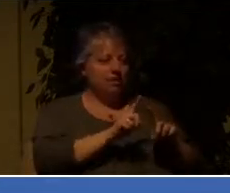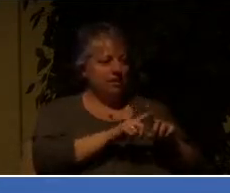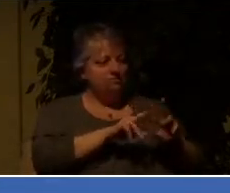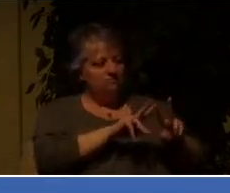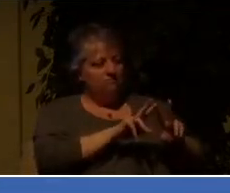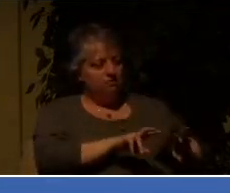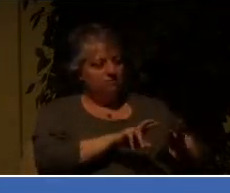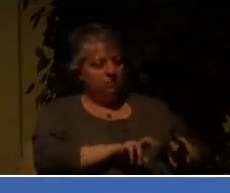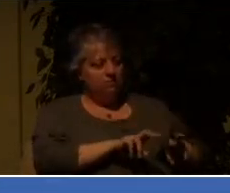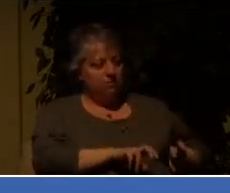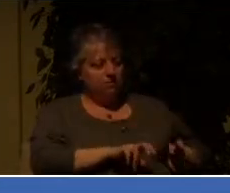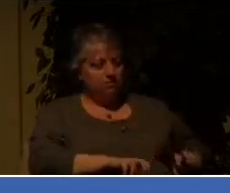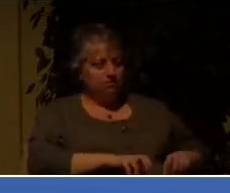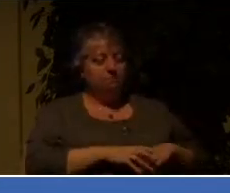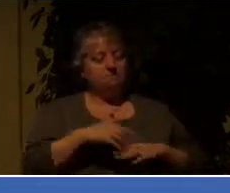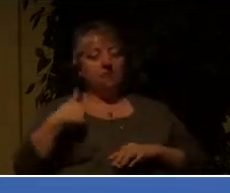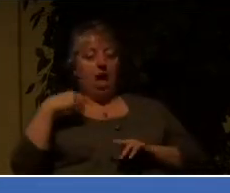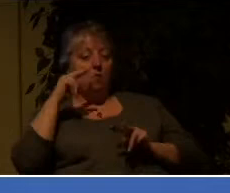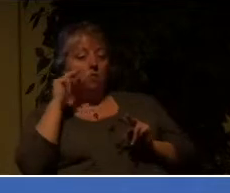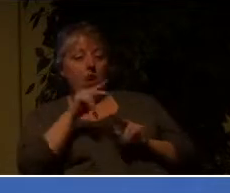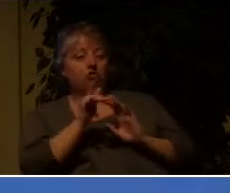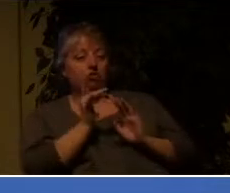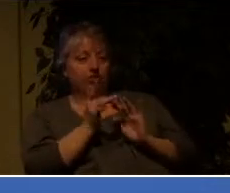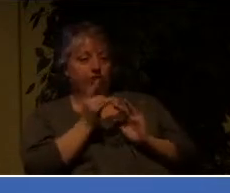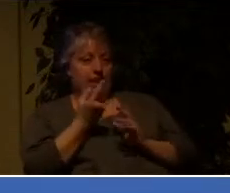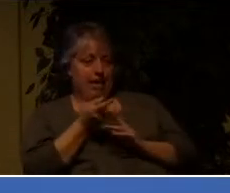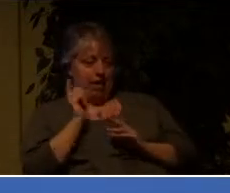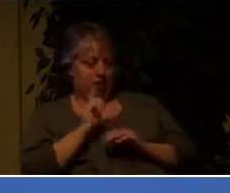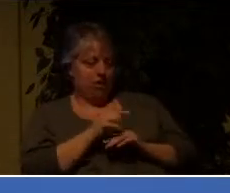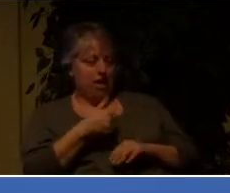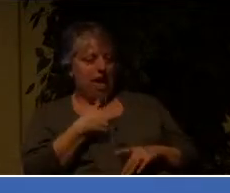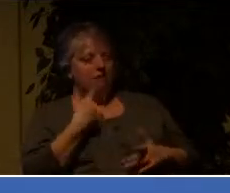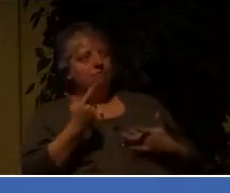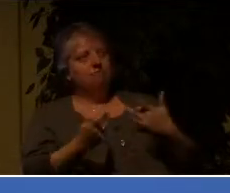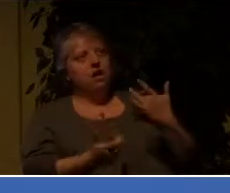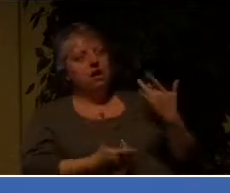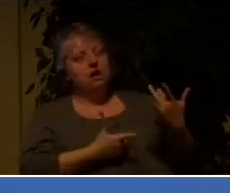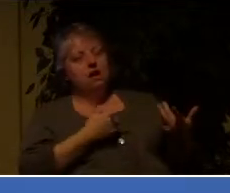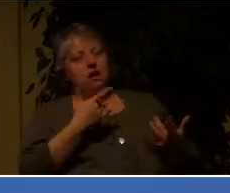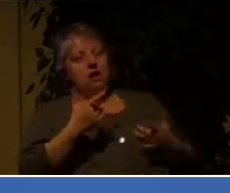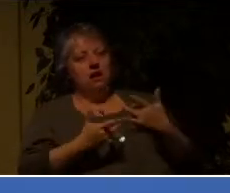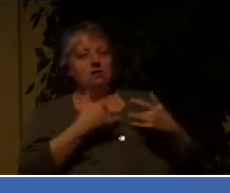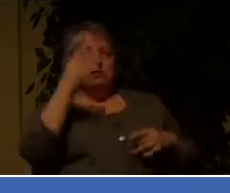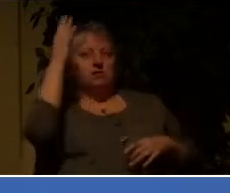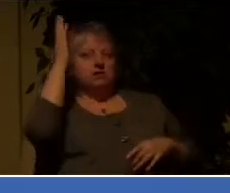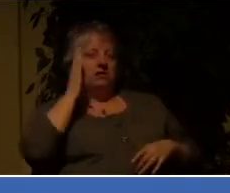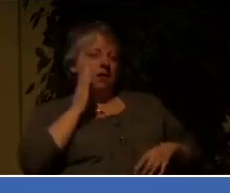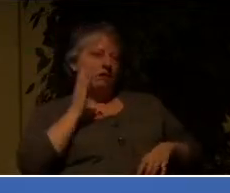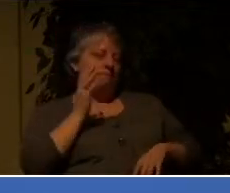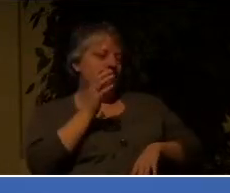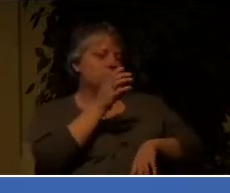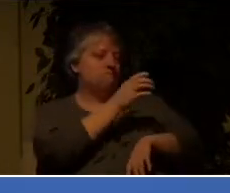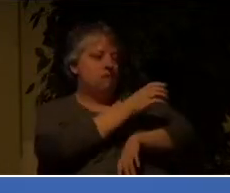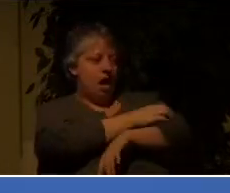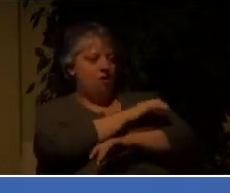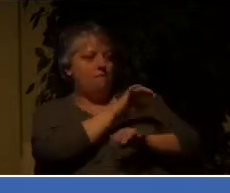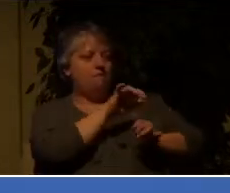you, I watched online last week, how delighted I was with the power and the anointing behind that preaching.